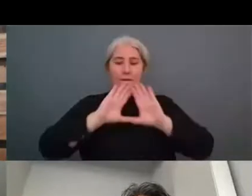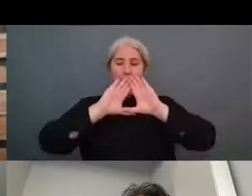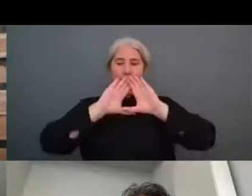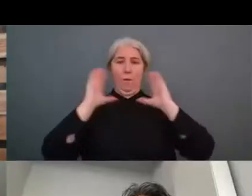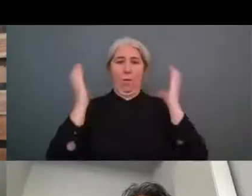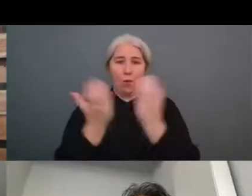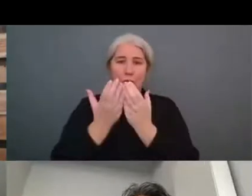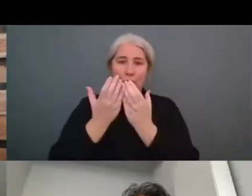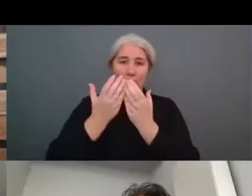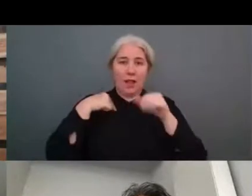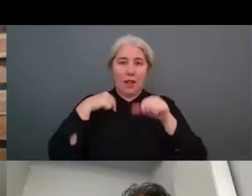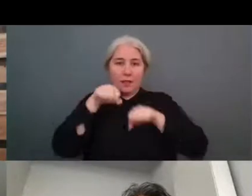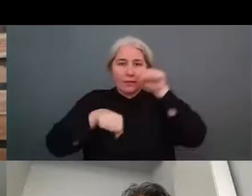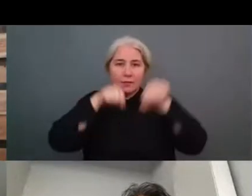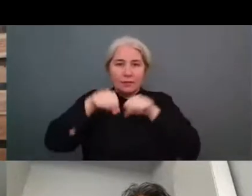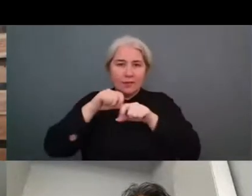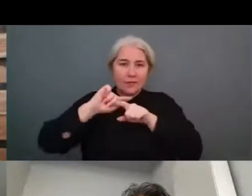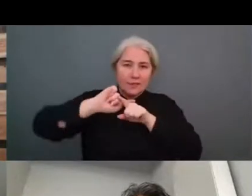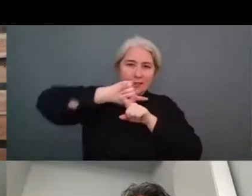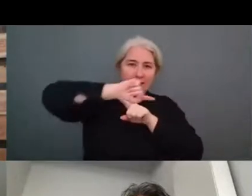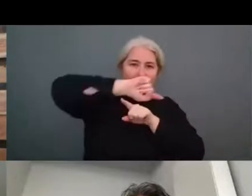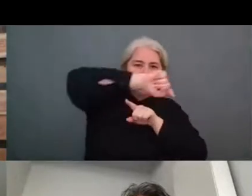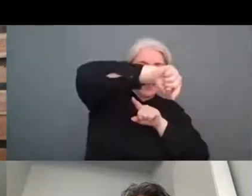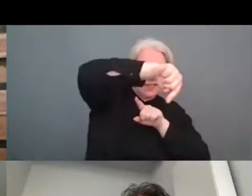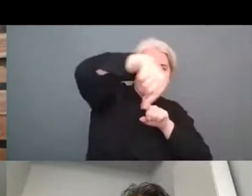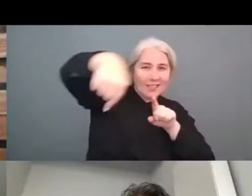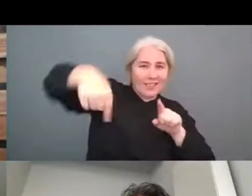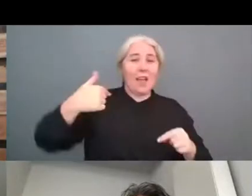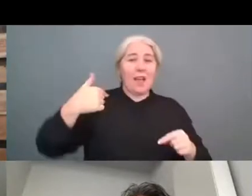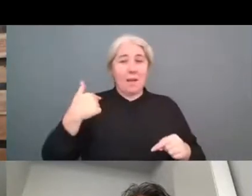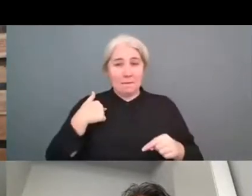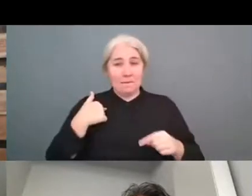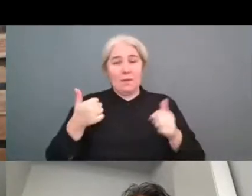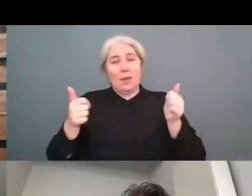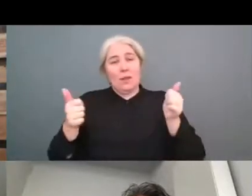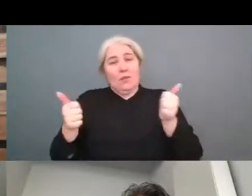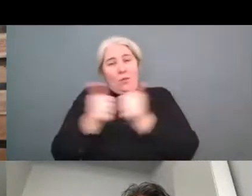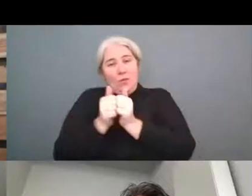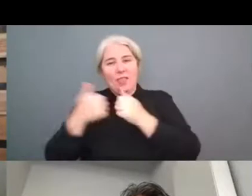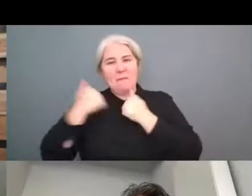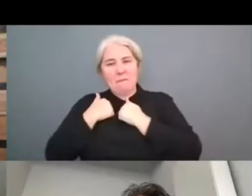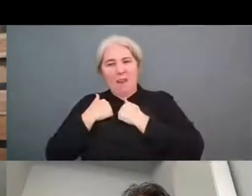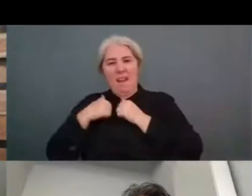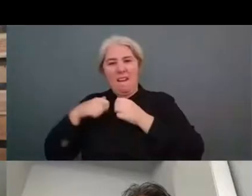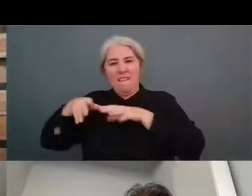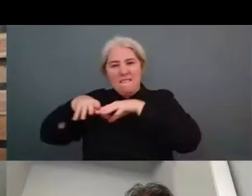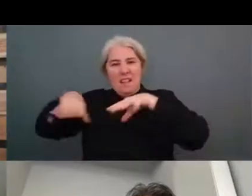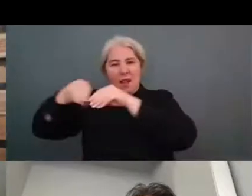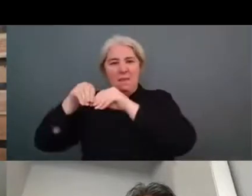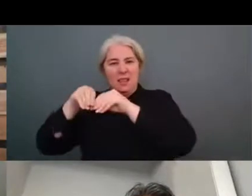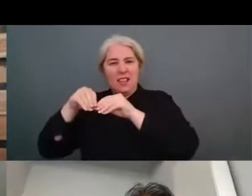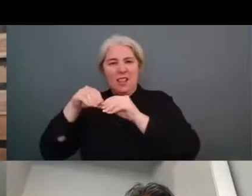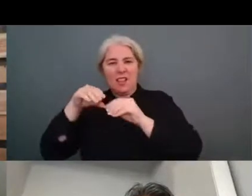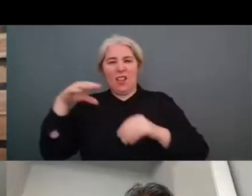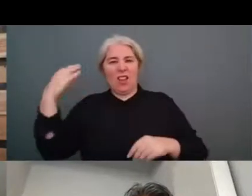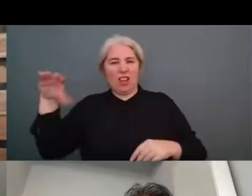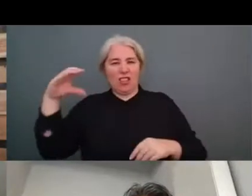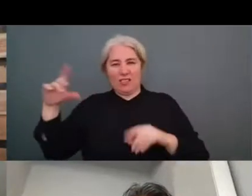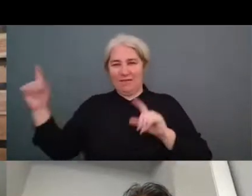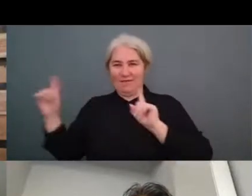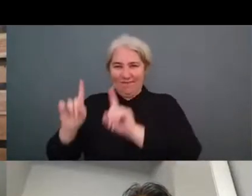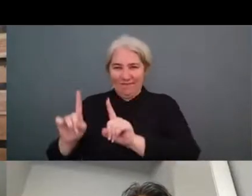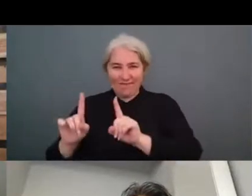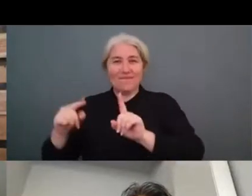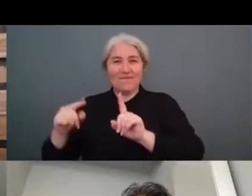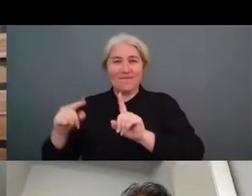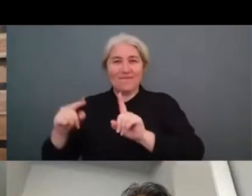so i went off with my cousin and we cycled 18 000 kilometers mostly in emerging um in developing countries